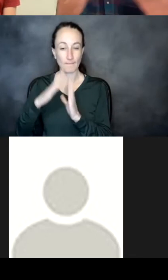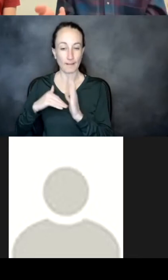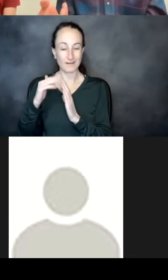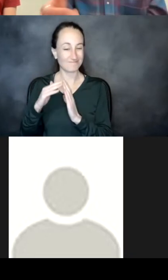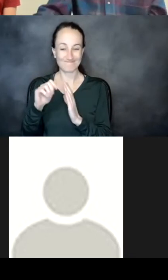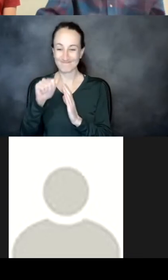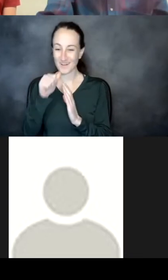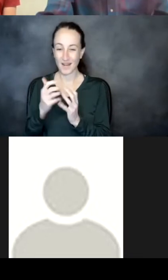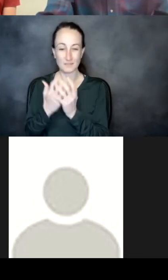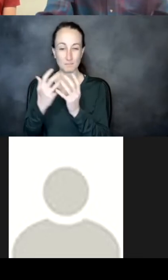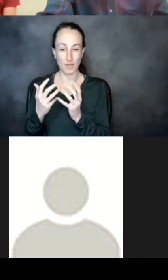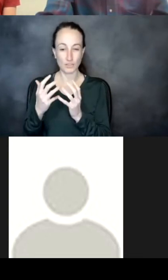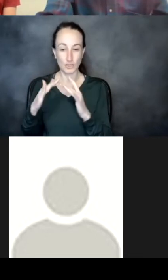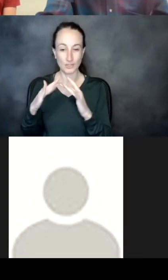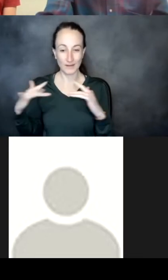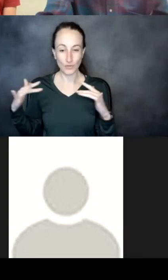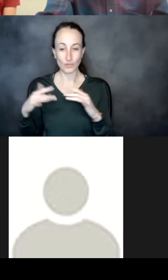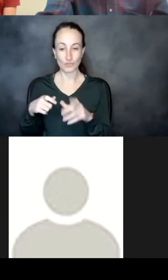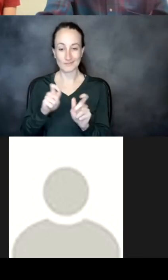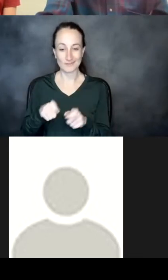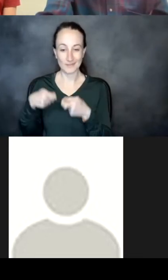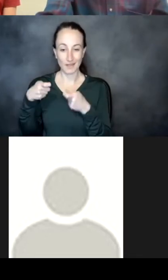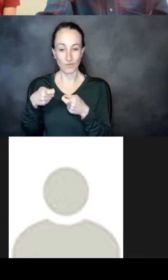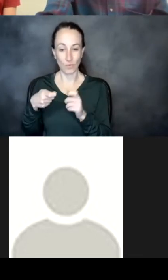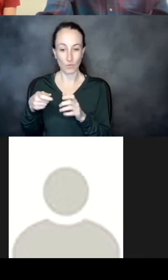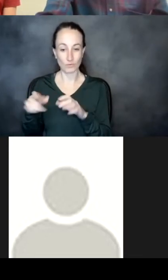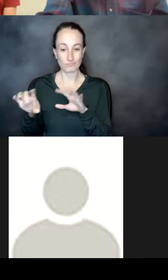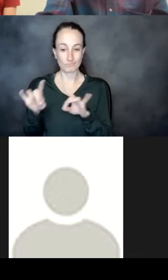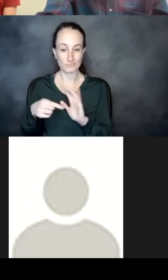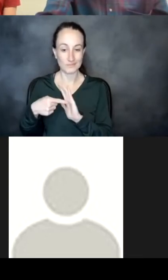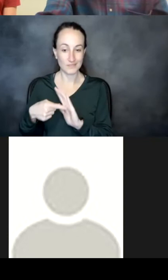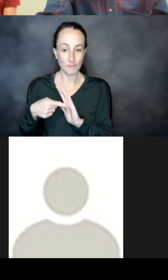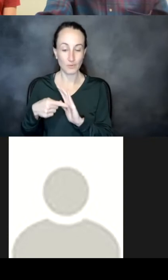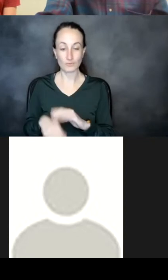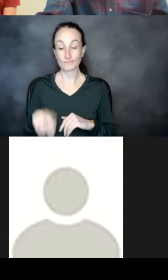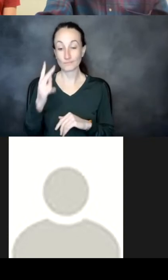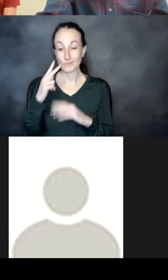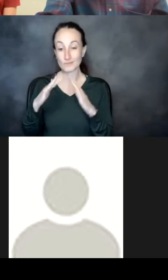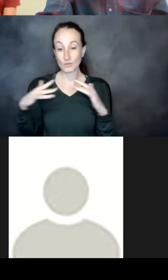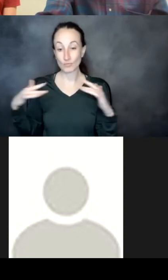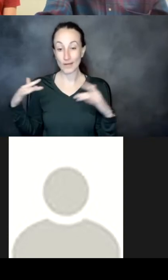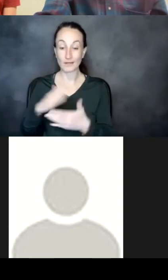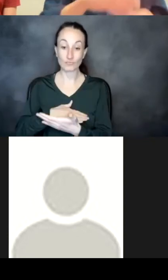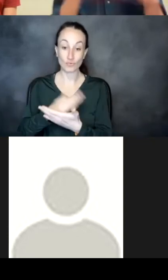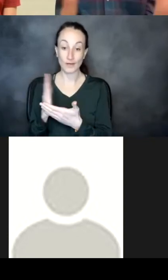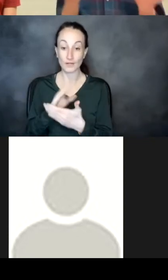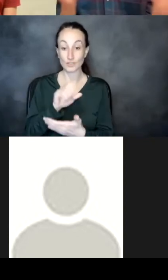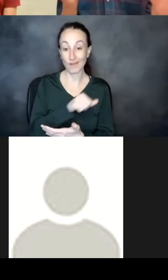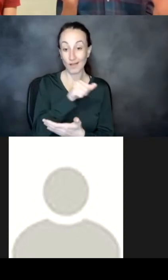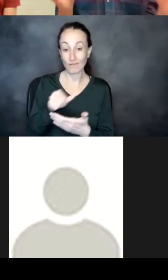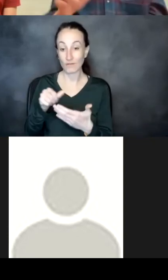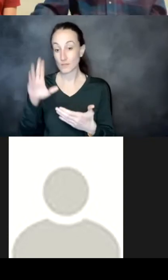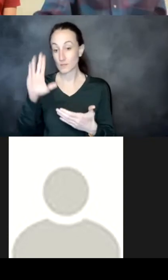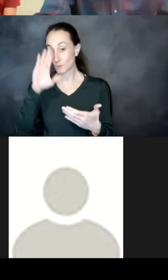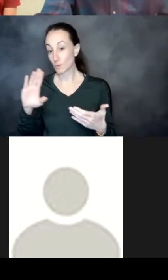different diverse scaffolds sampled and you can see like there's a range of mostly alpha to mostly beta proteins and all sorts of